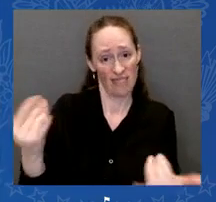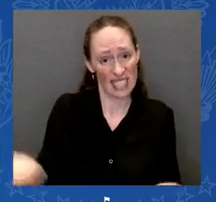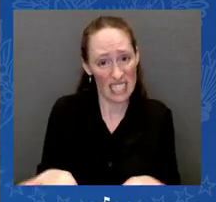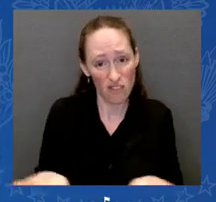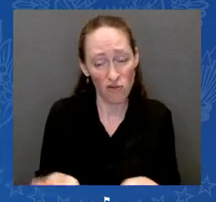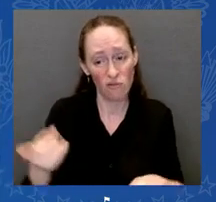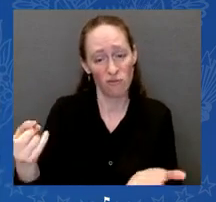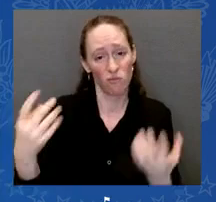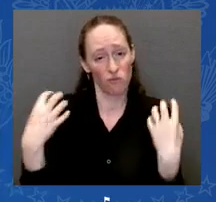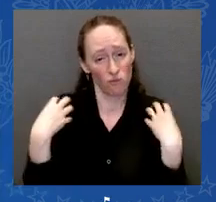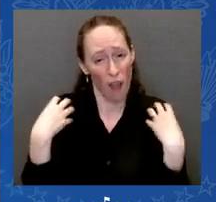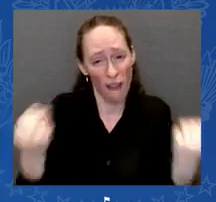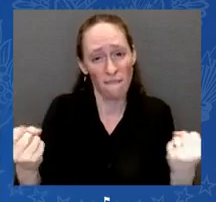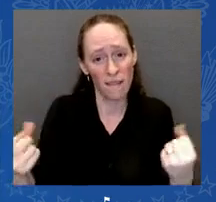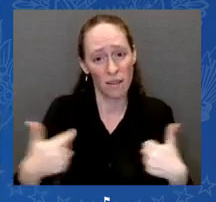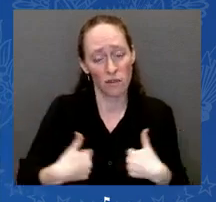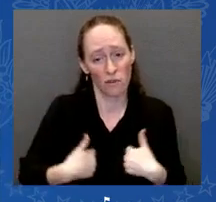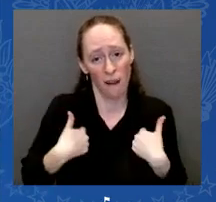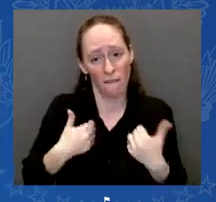Jackie Haggerty.